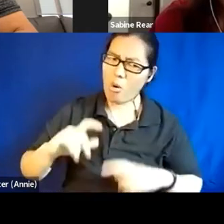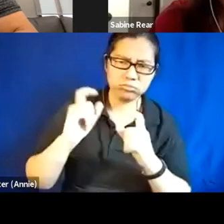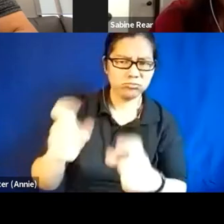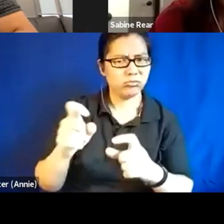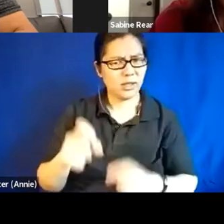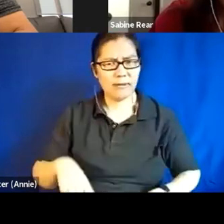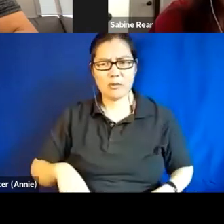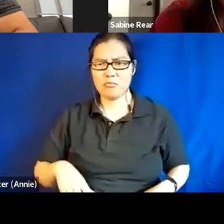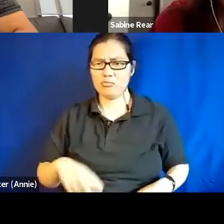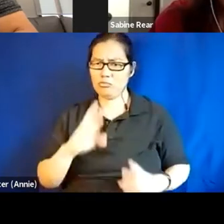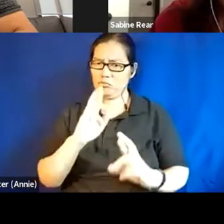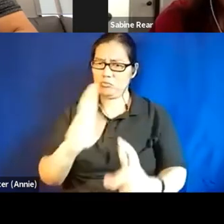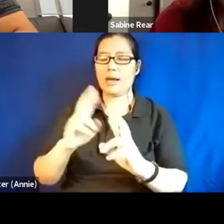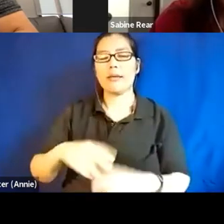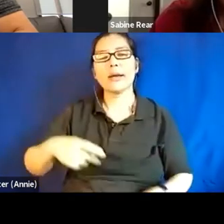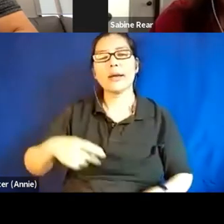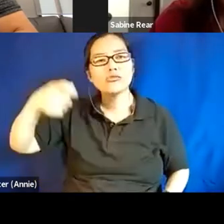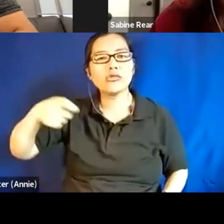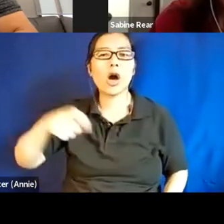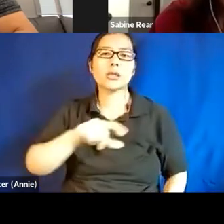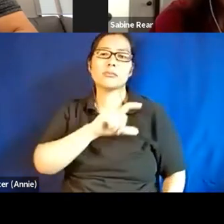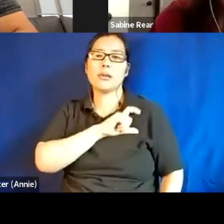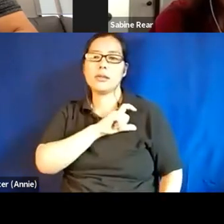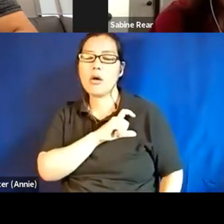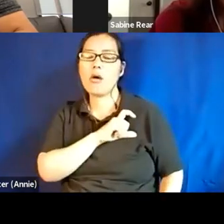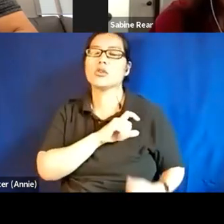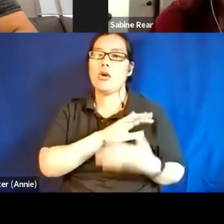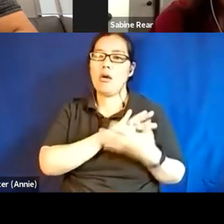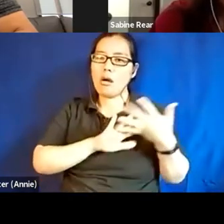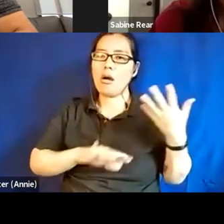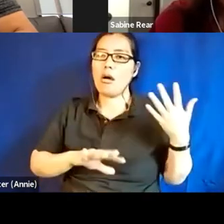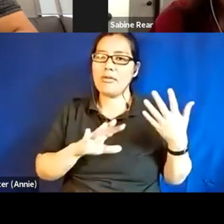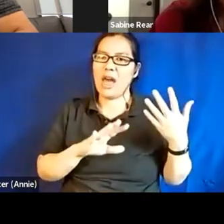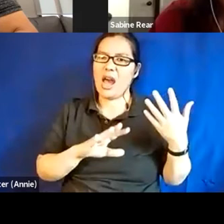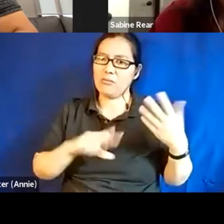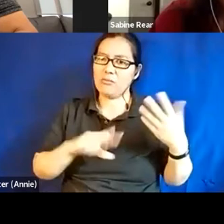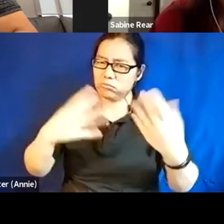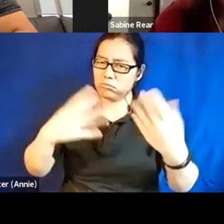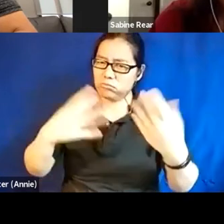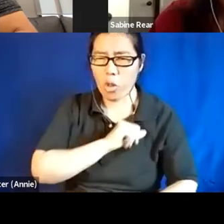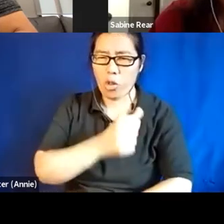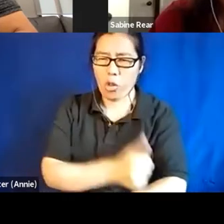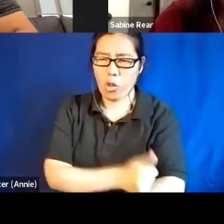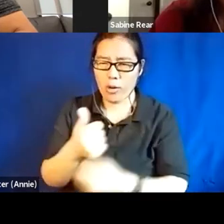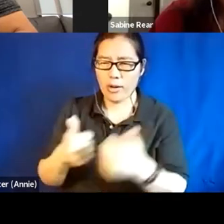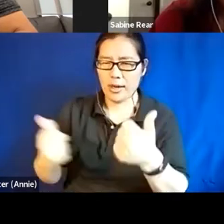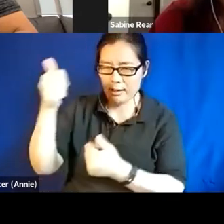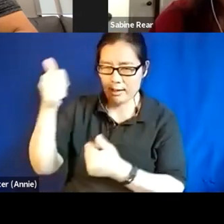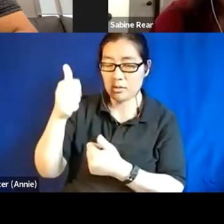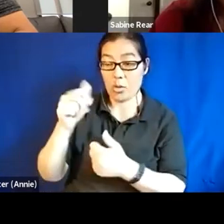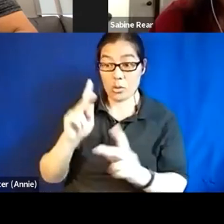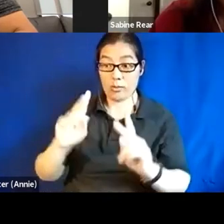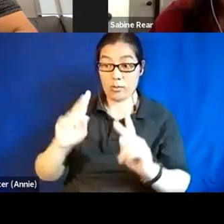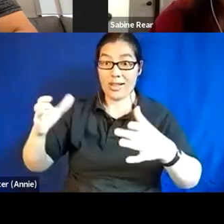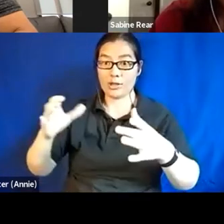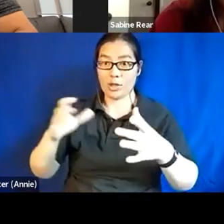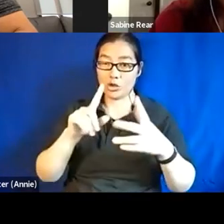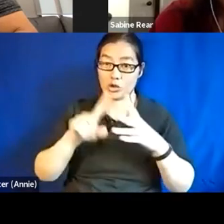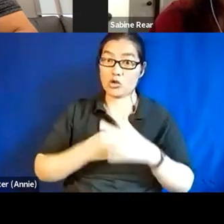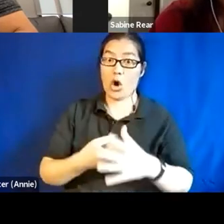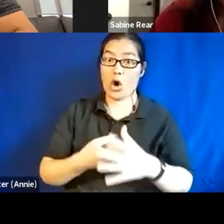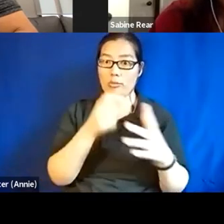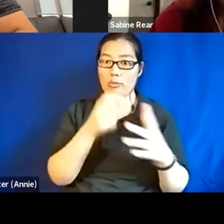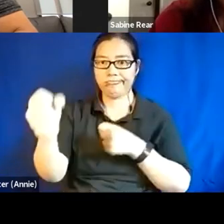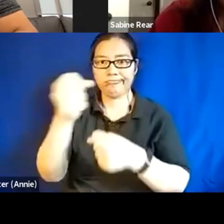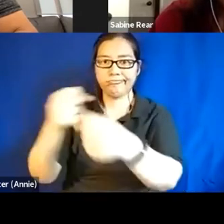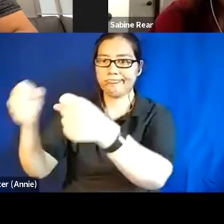police officer, all these types of roles that bring authority. Uh, so they put these, these populations into those roles. And I think you